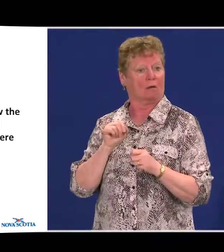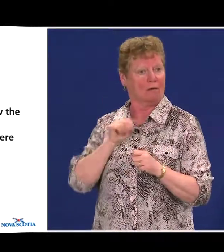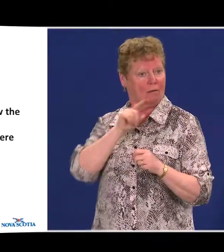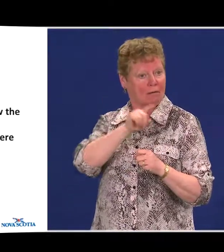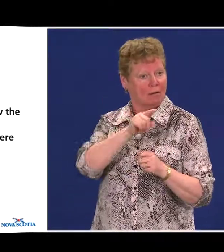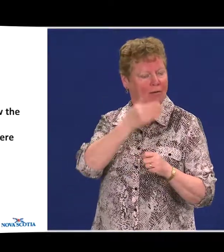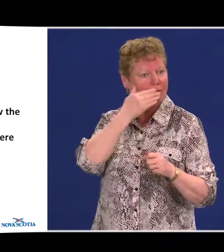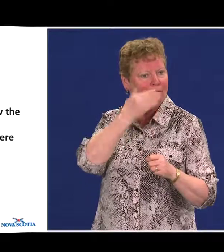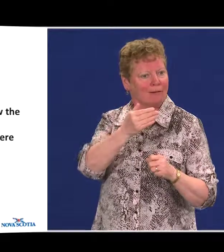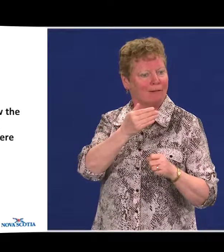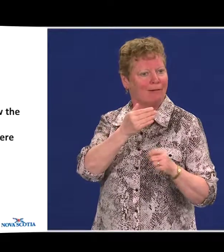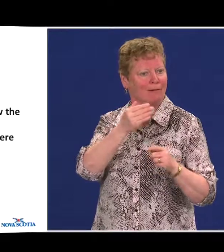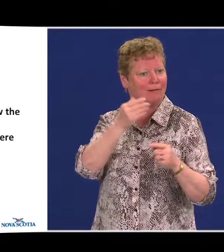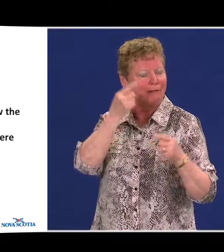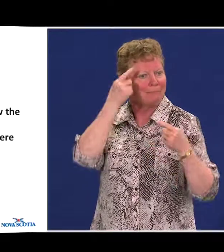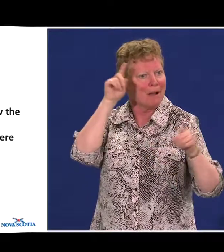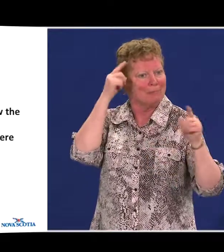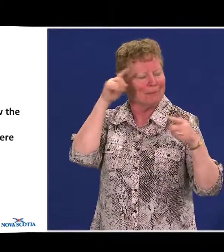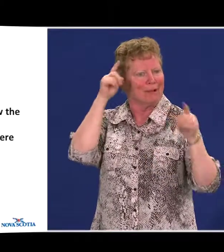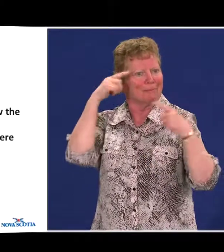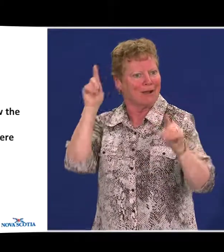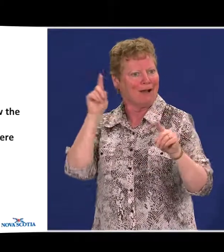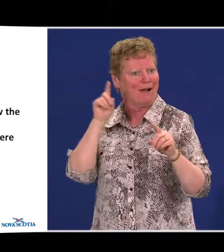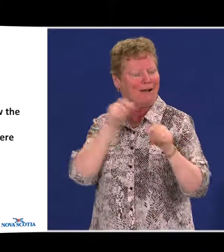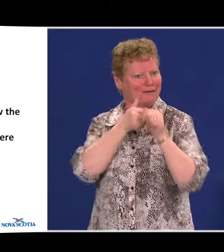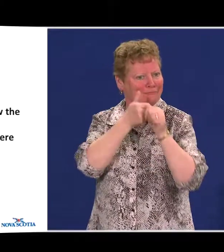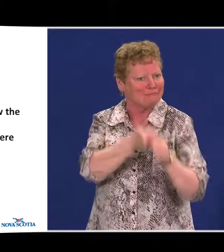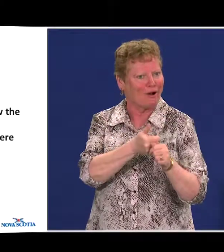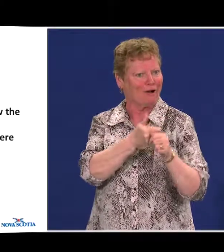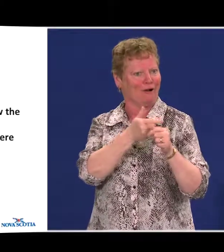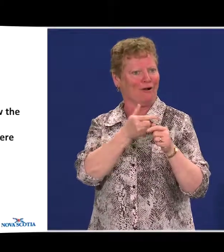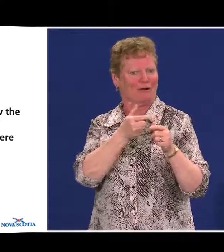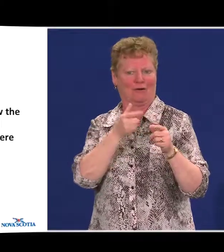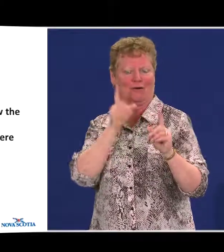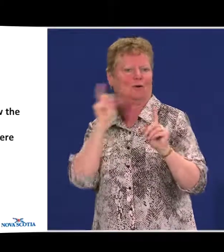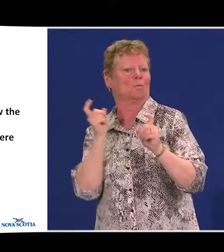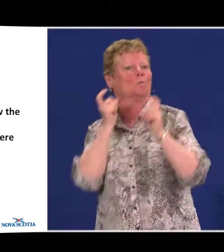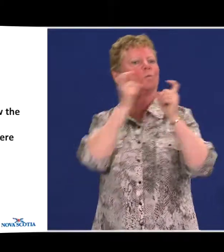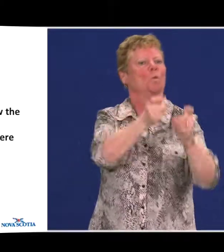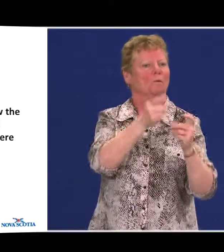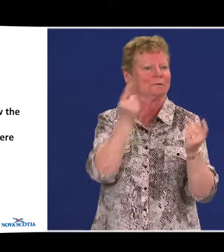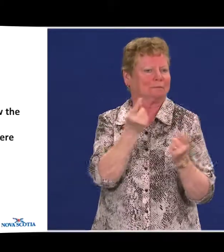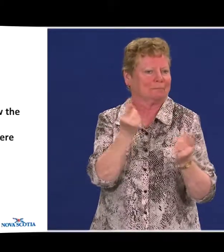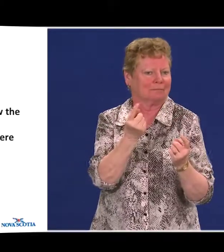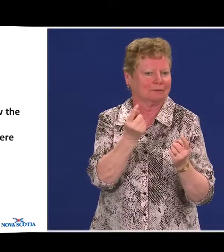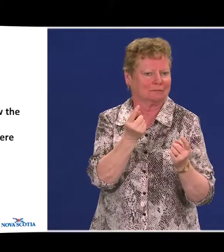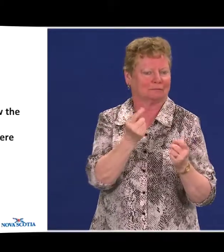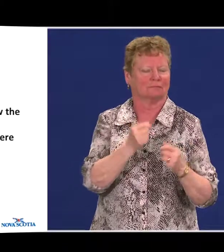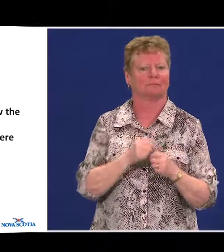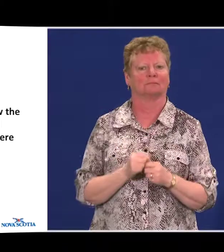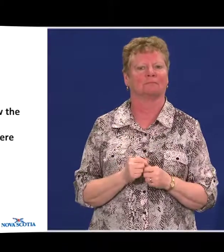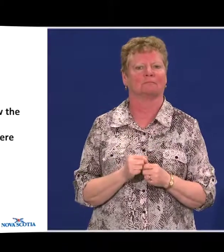and effectively address situations where individuals or businesses